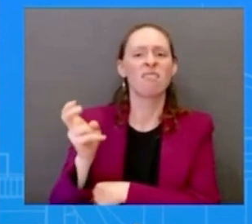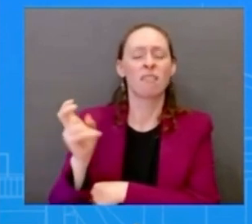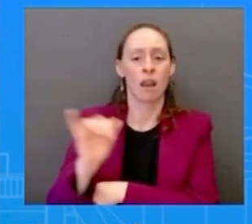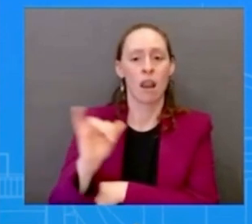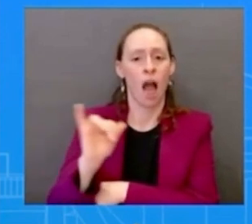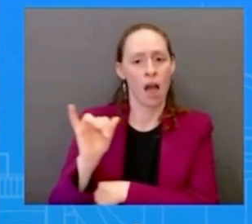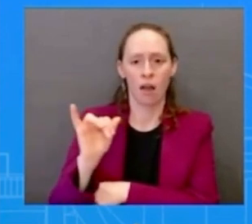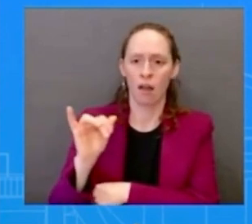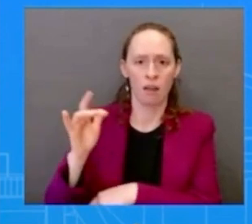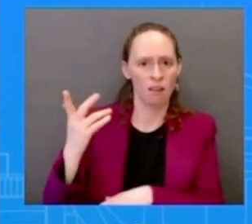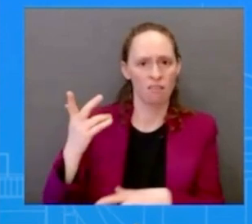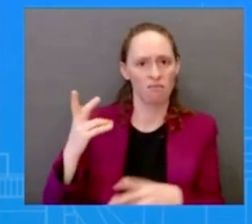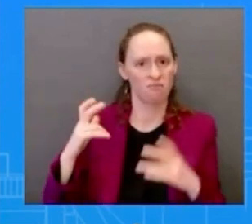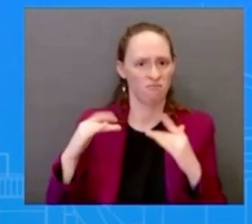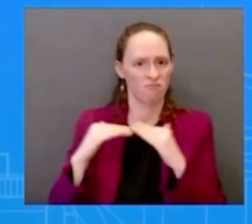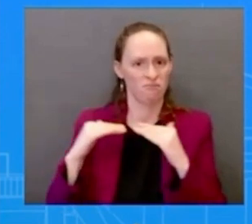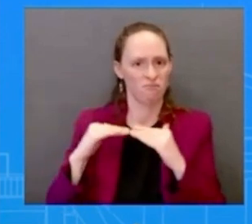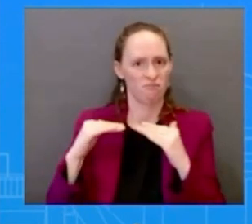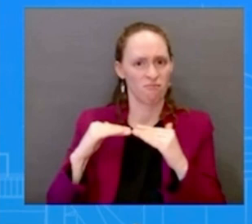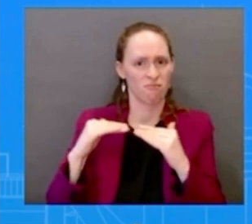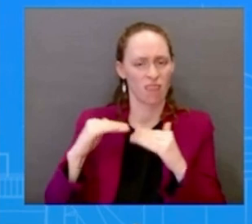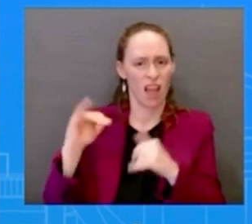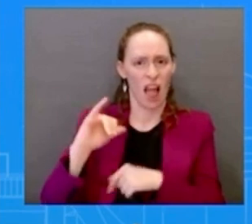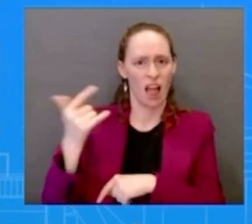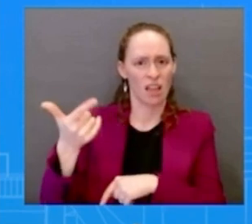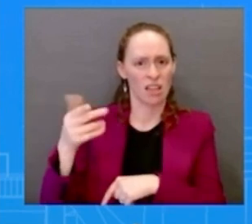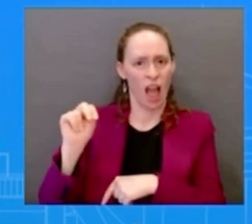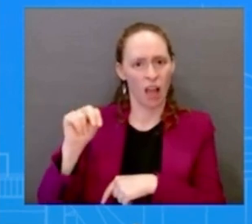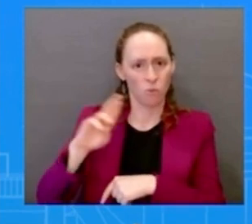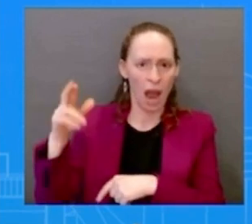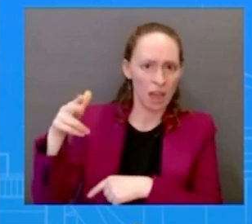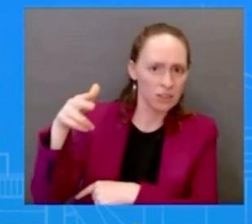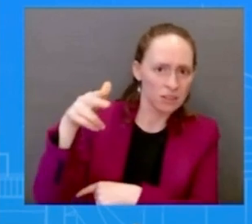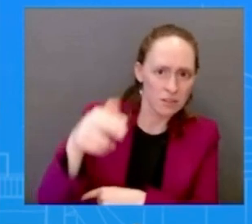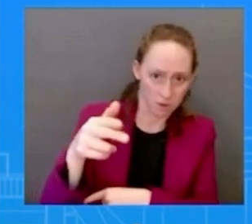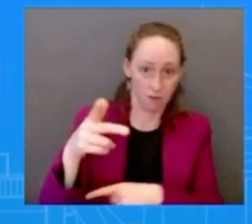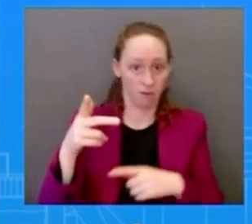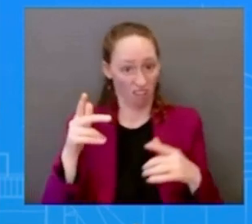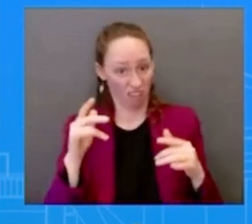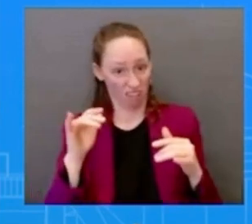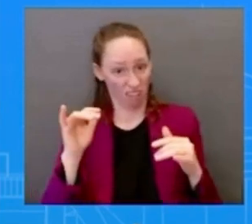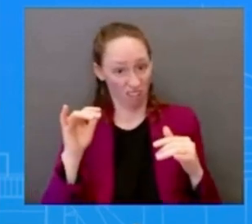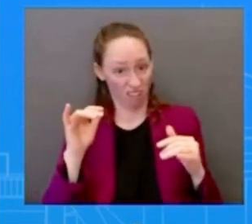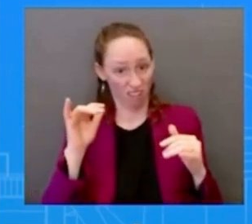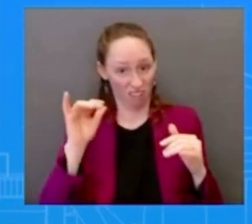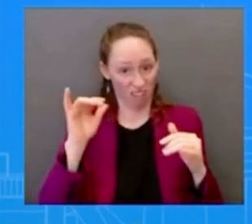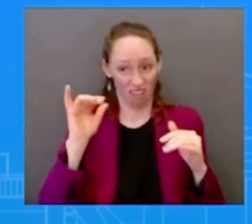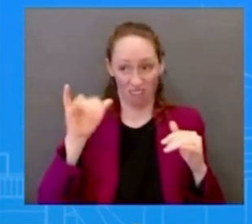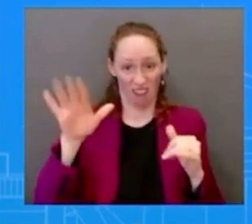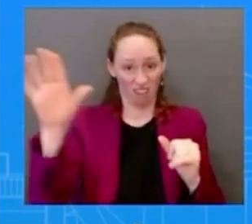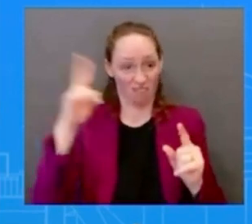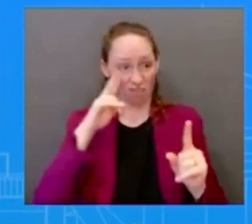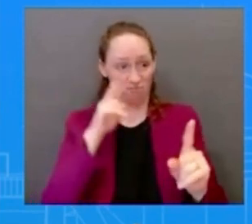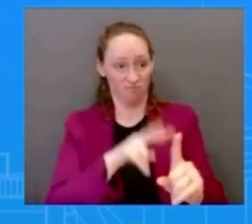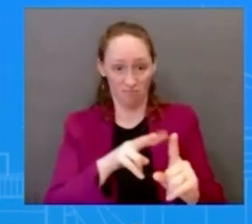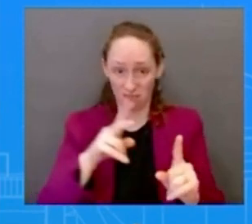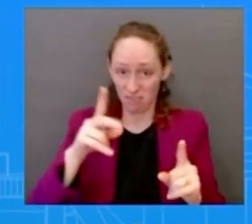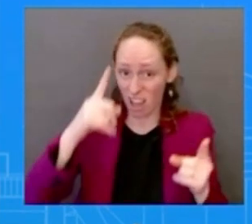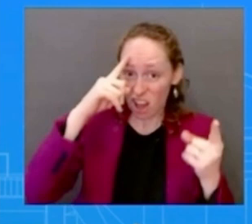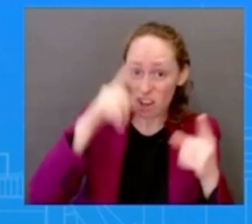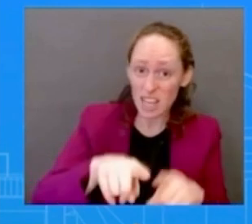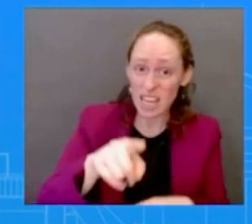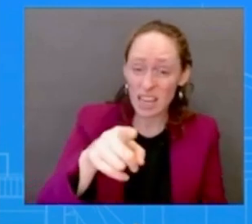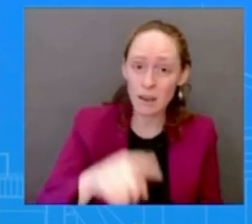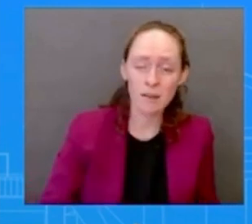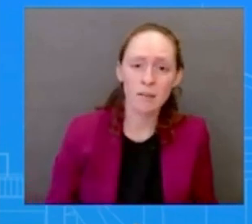tiktok does the president does the administration agree with that assessment i'm just not going to get ahead of uh any any comments that's been